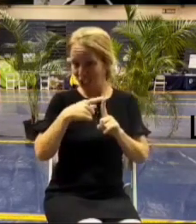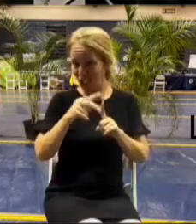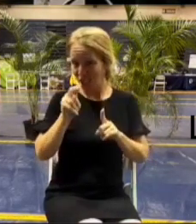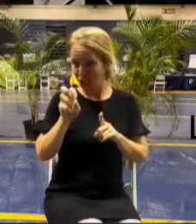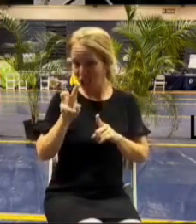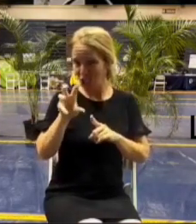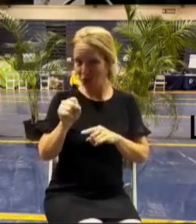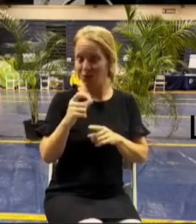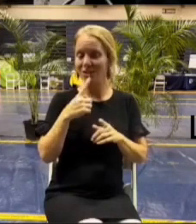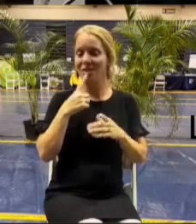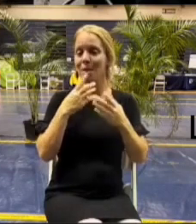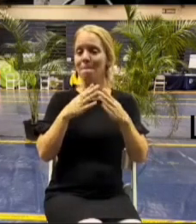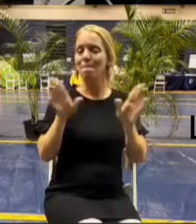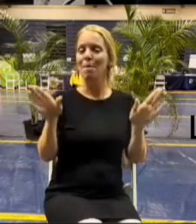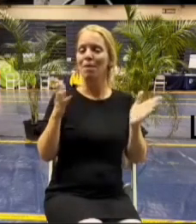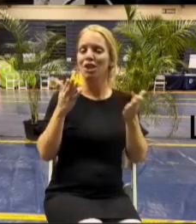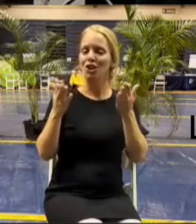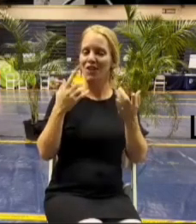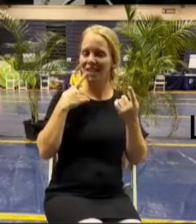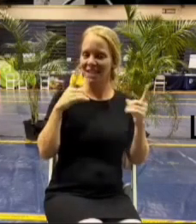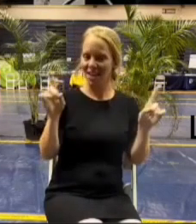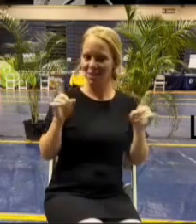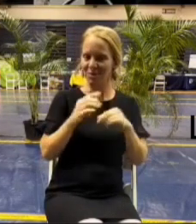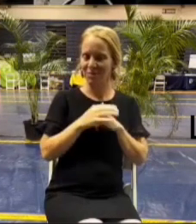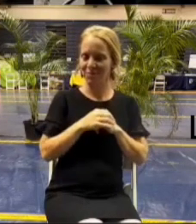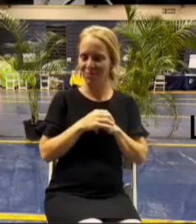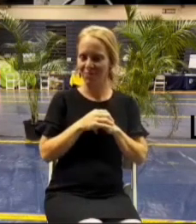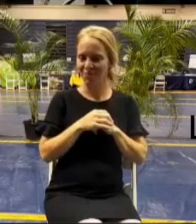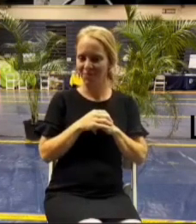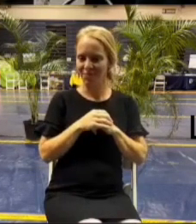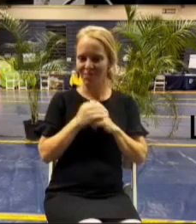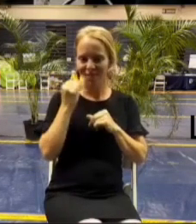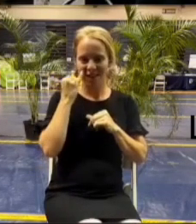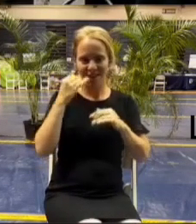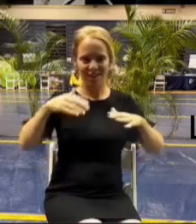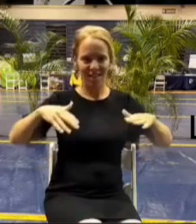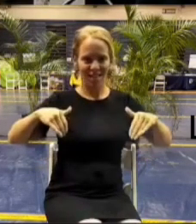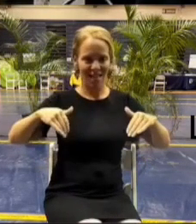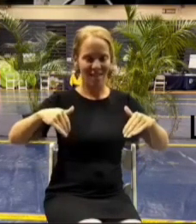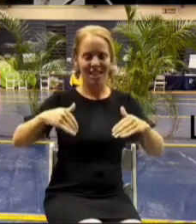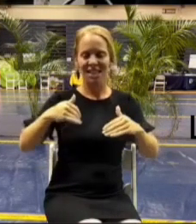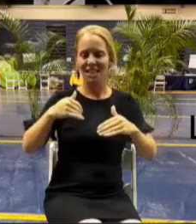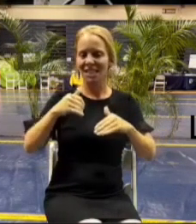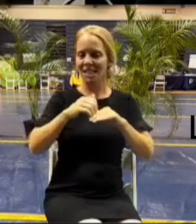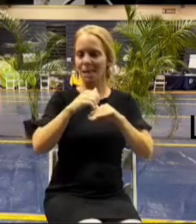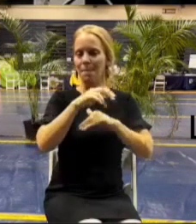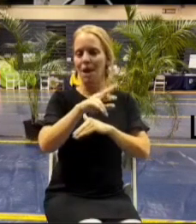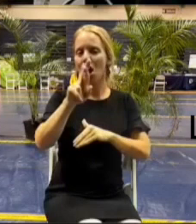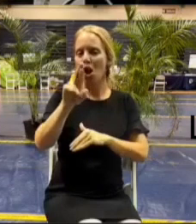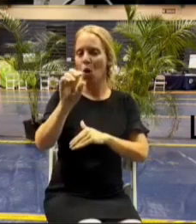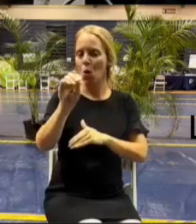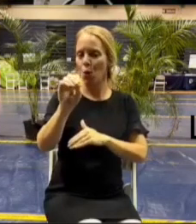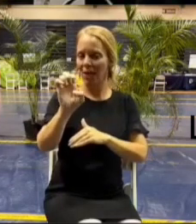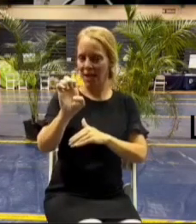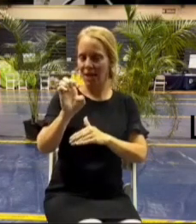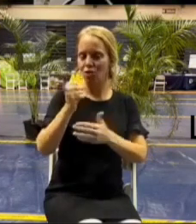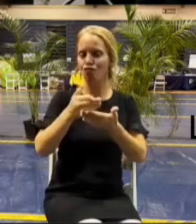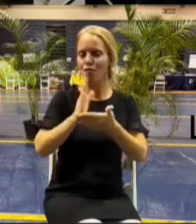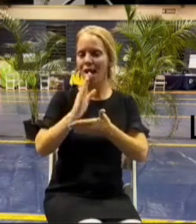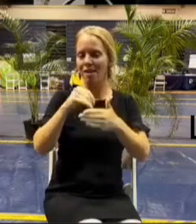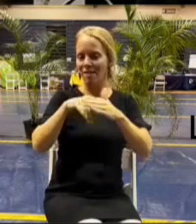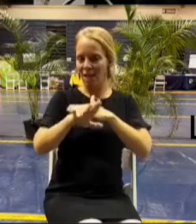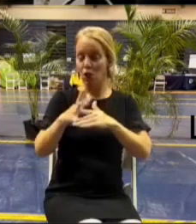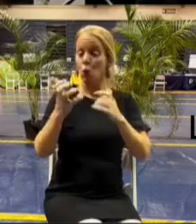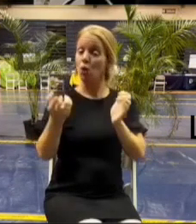just want to start with a public service announcement if you haven't submitted an roe and you'd like to opt into the core